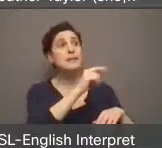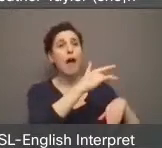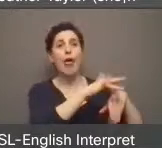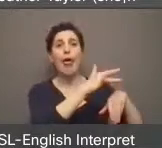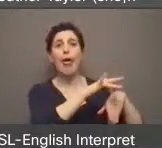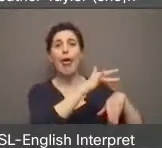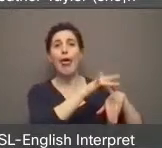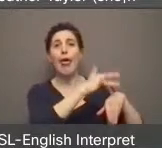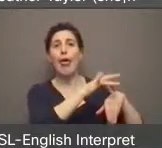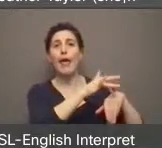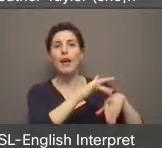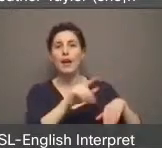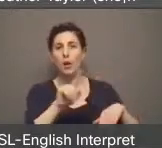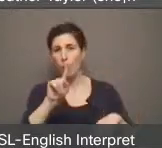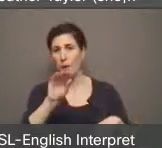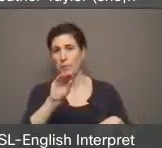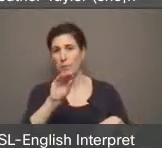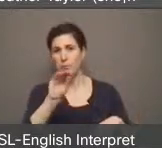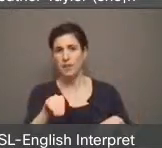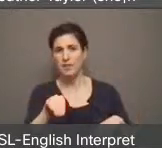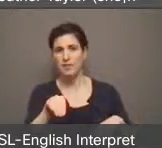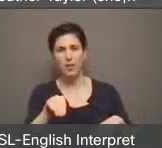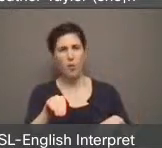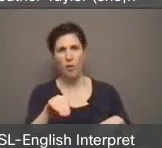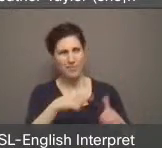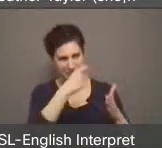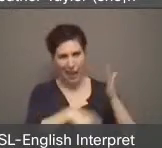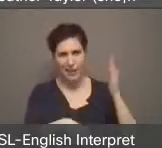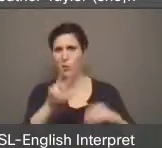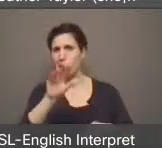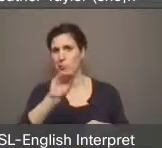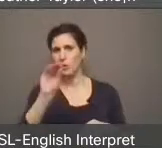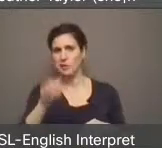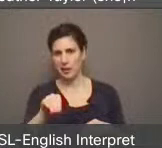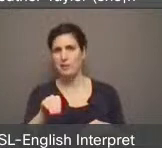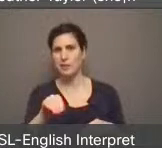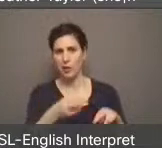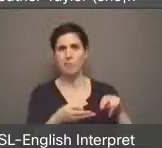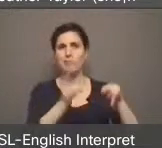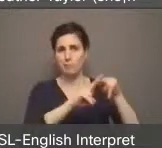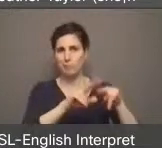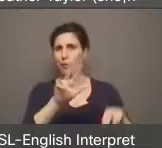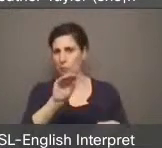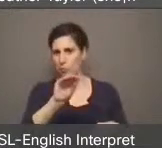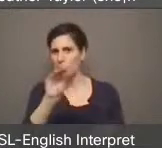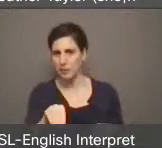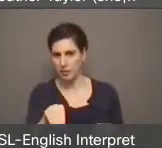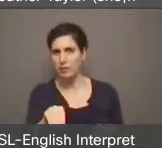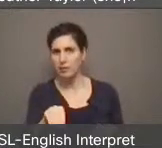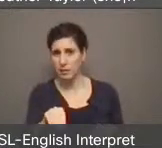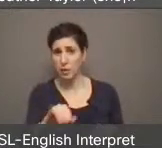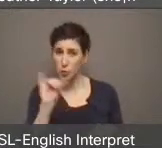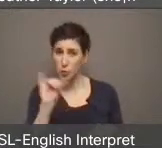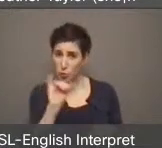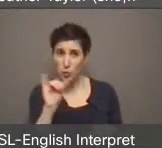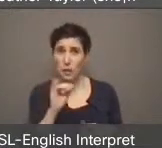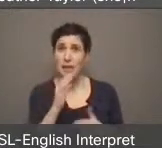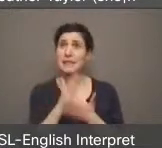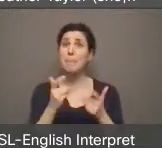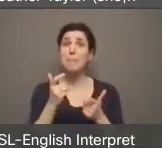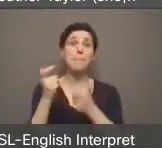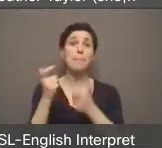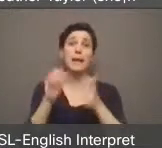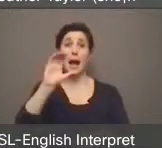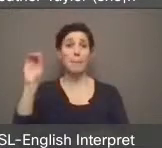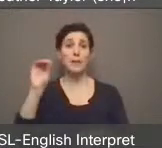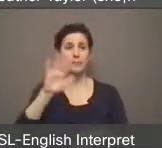very conservative. Also, I wonder if some of the answer lies in insufficient taxes coming in for big corporations that are housed